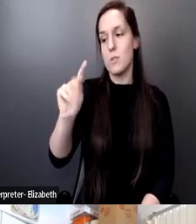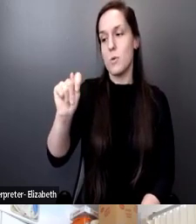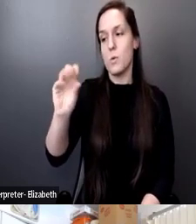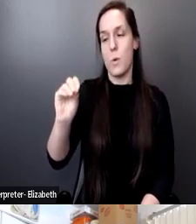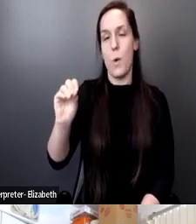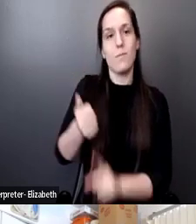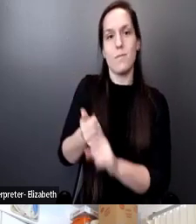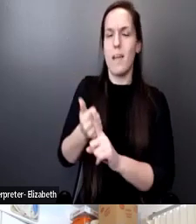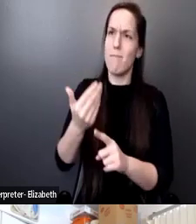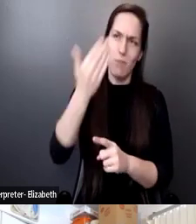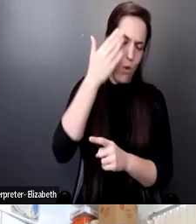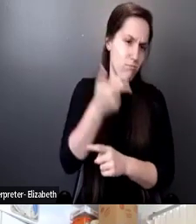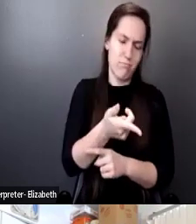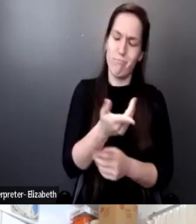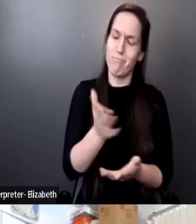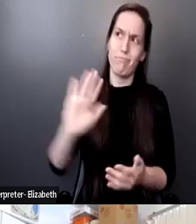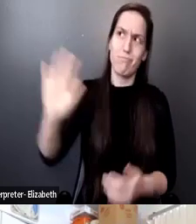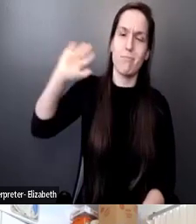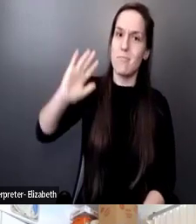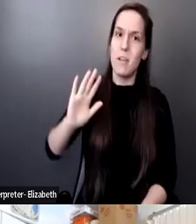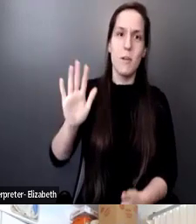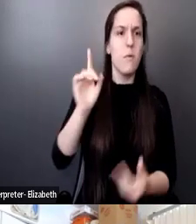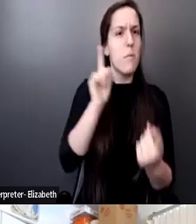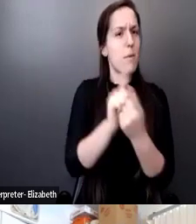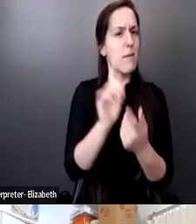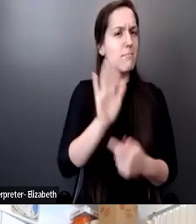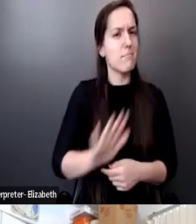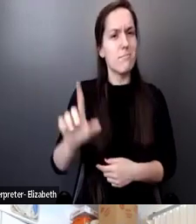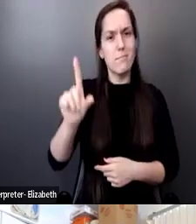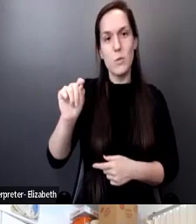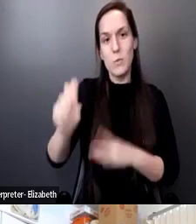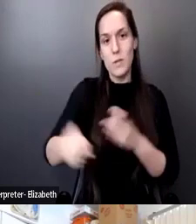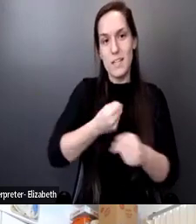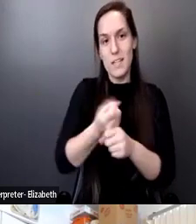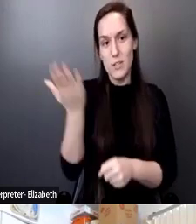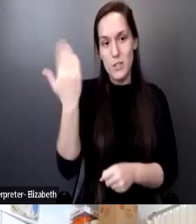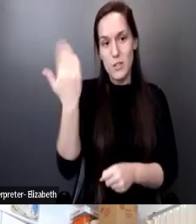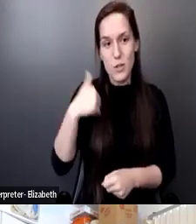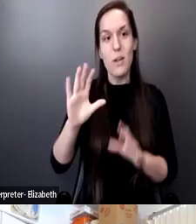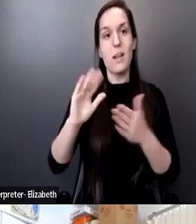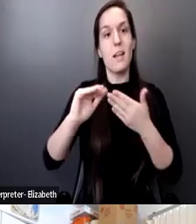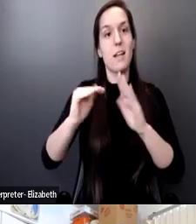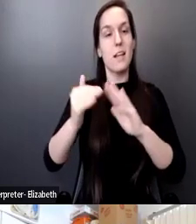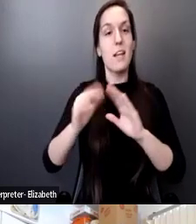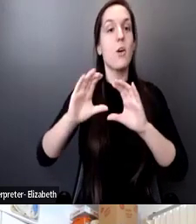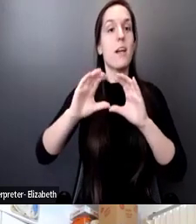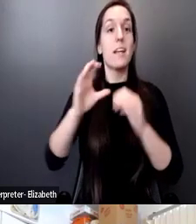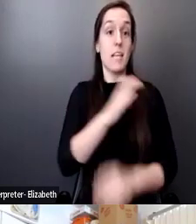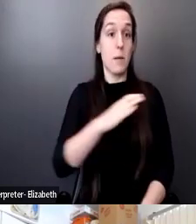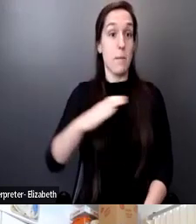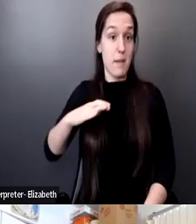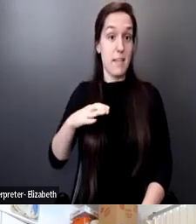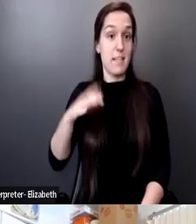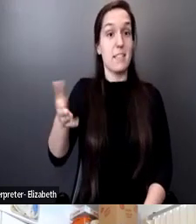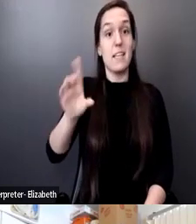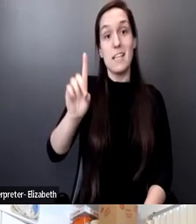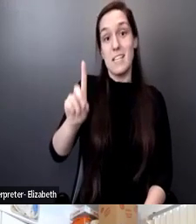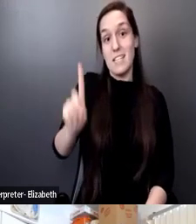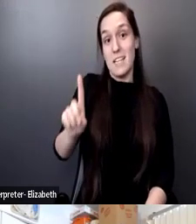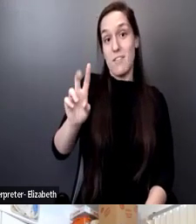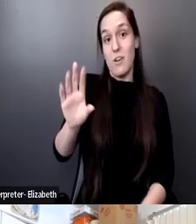We met probably more than 20 years ago on a committee at the Denver Foundation, and we both got along